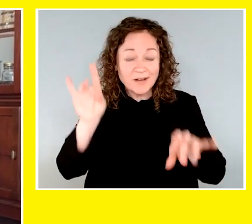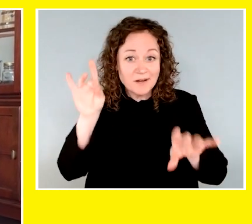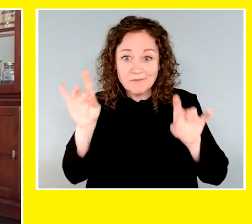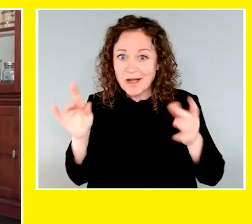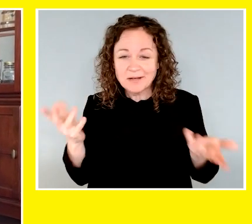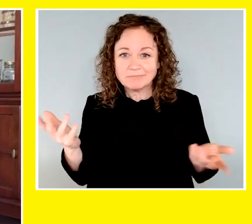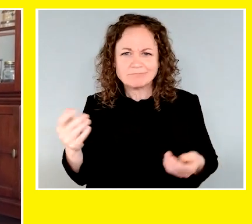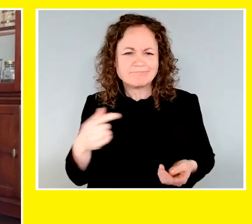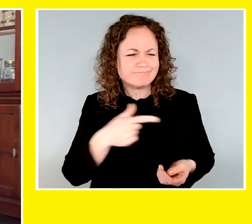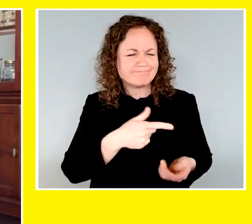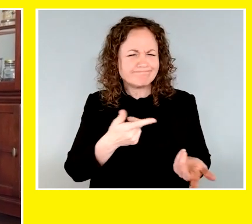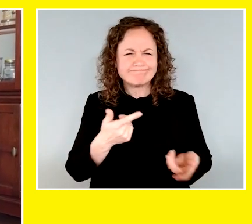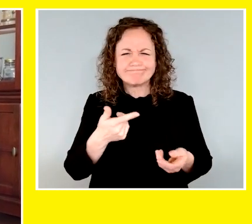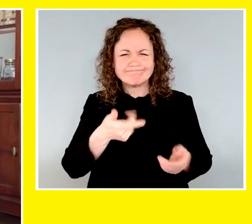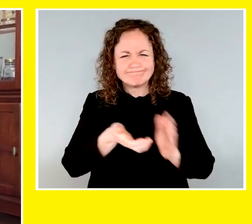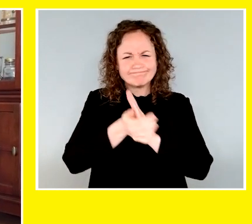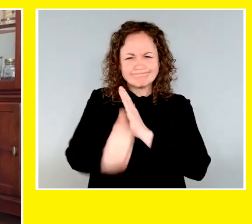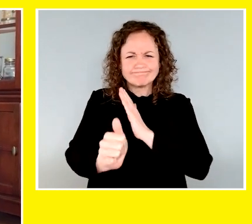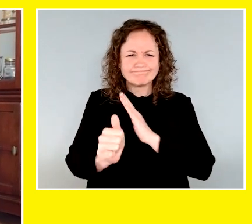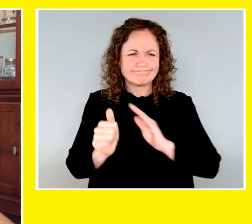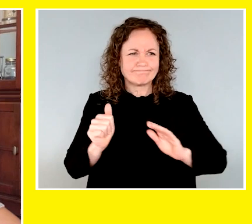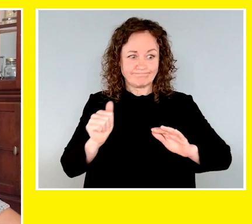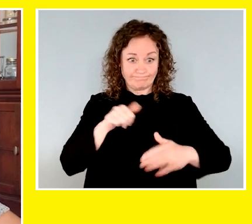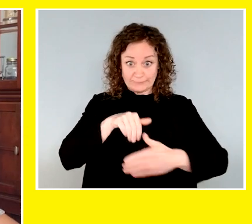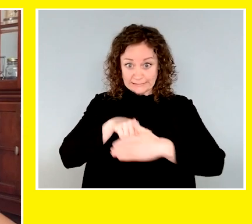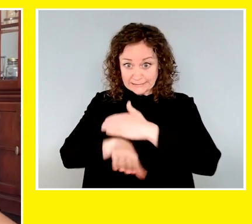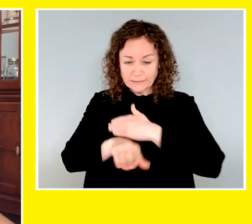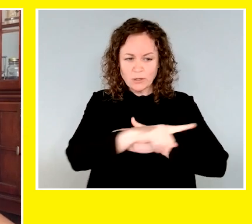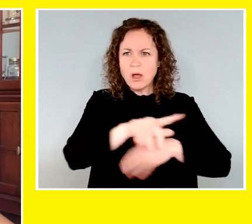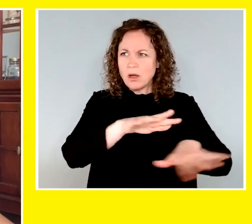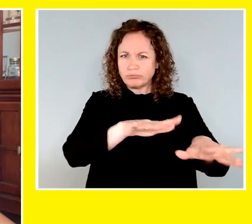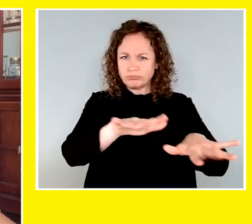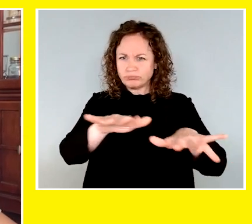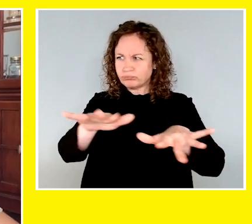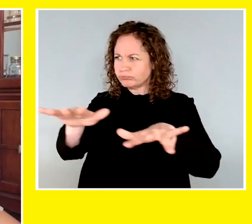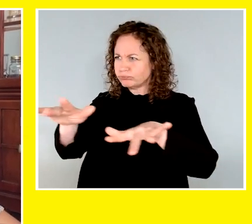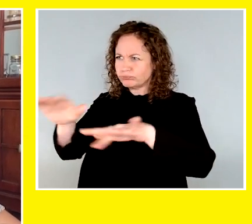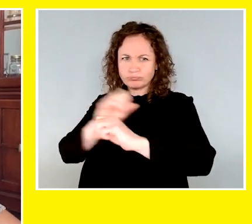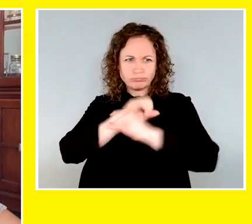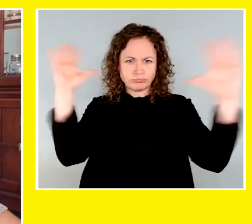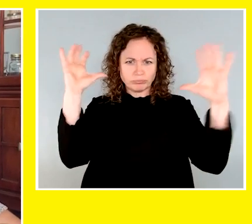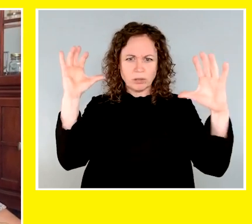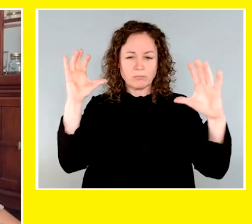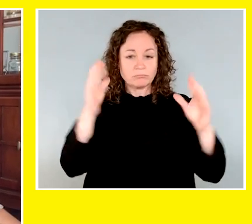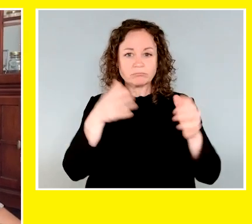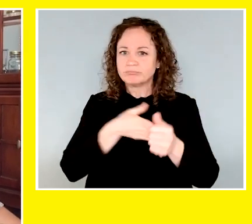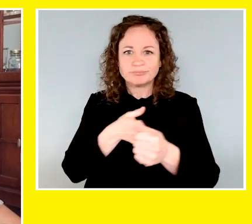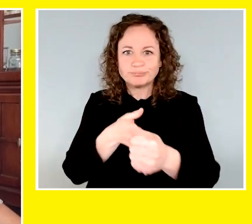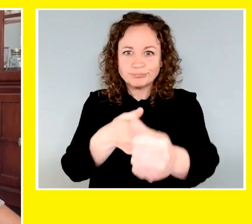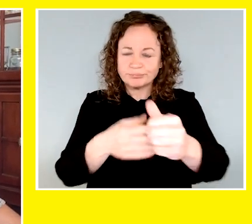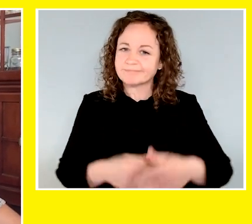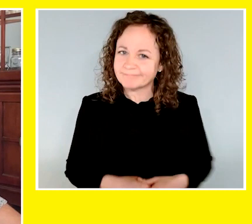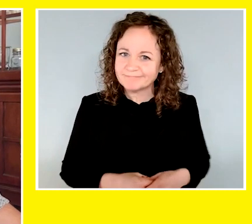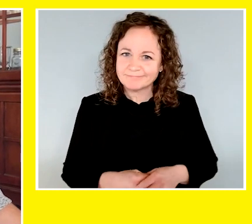doors. And it's like if she's able to analyze the environment before guiding me to a specific